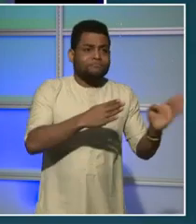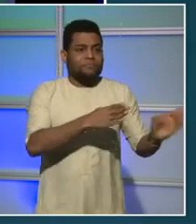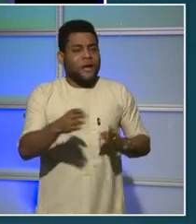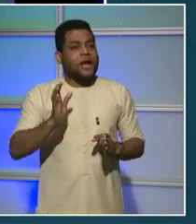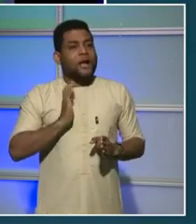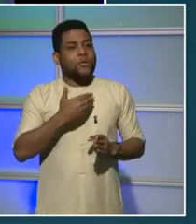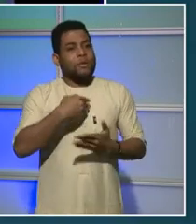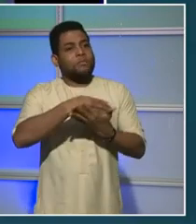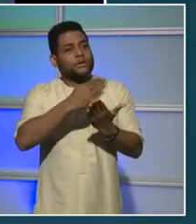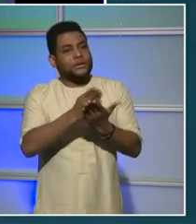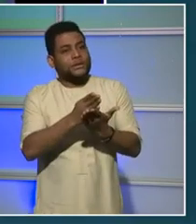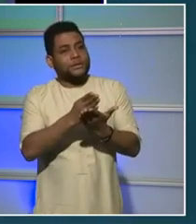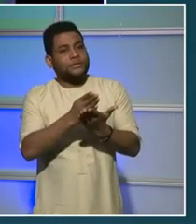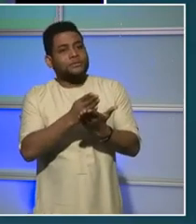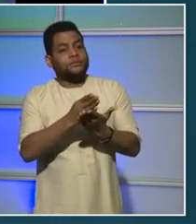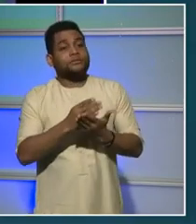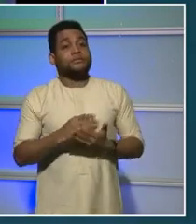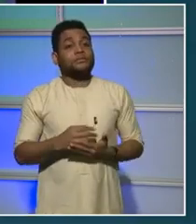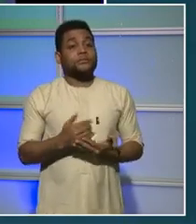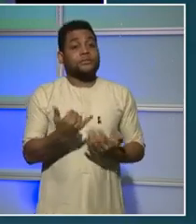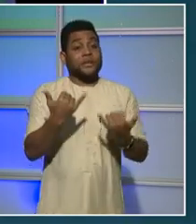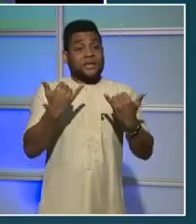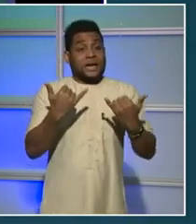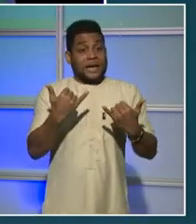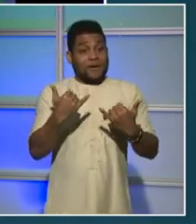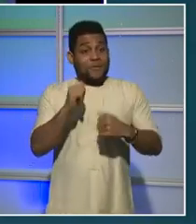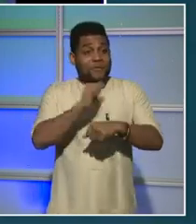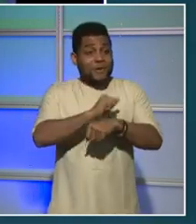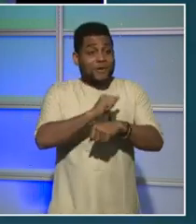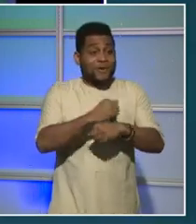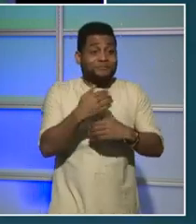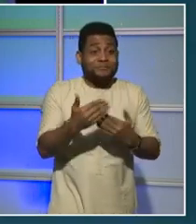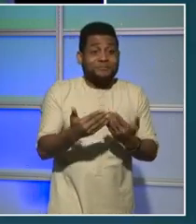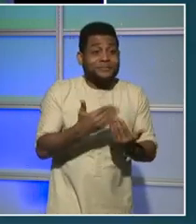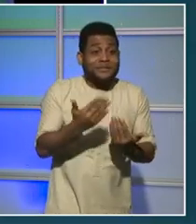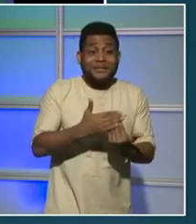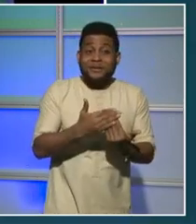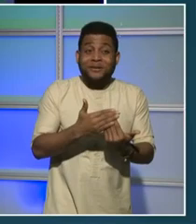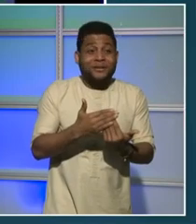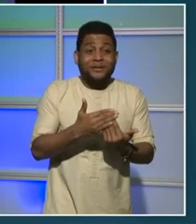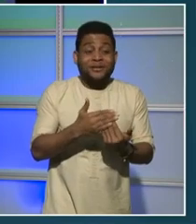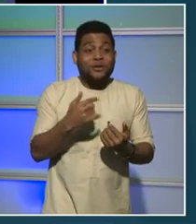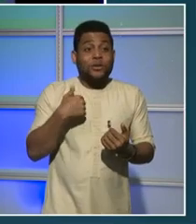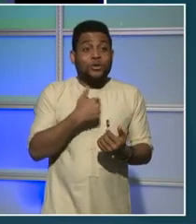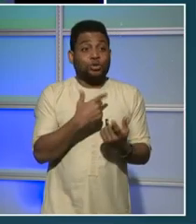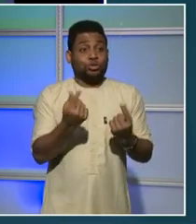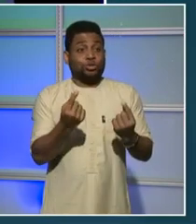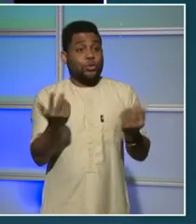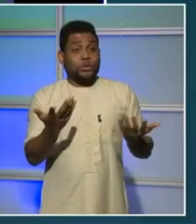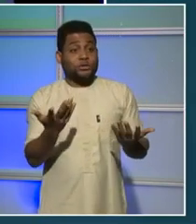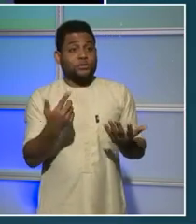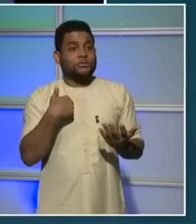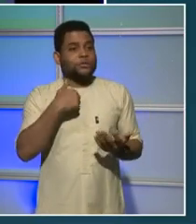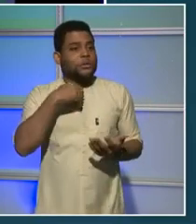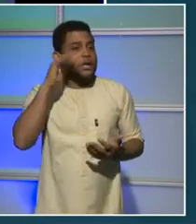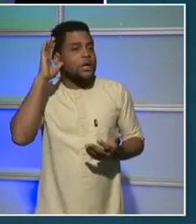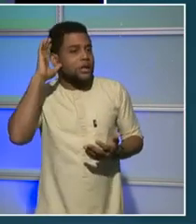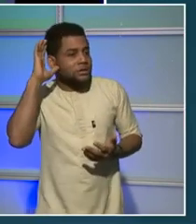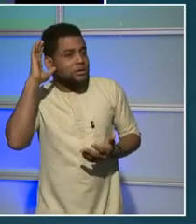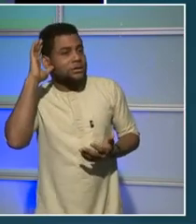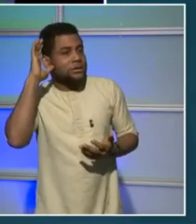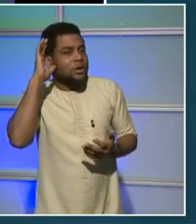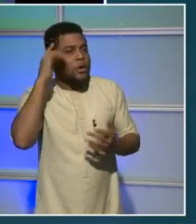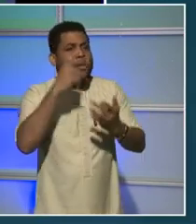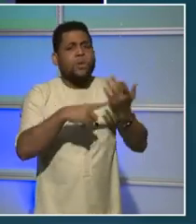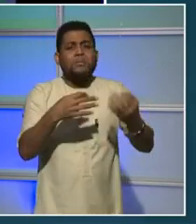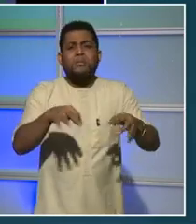is, it's not perfunctory what we're doing. What we're doing is listening to what's important to you, your